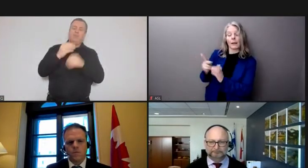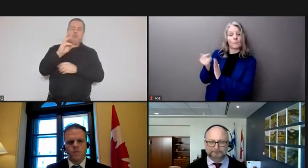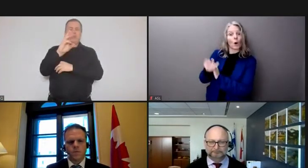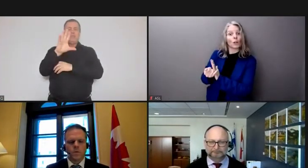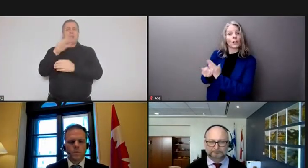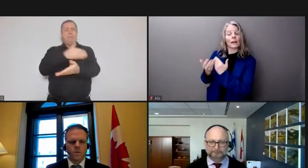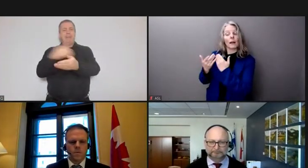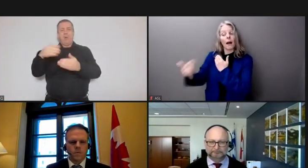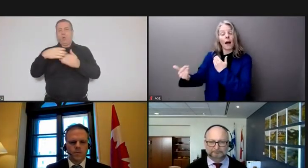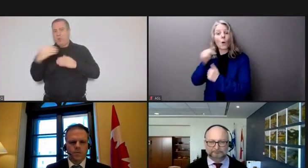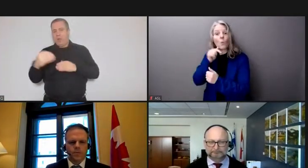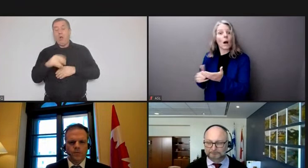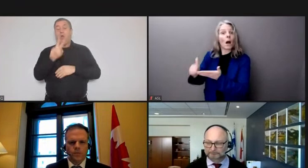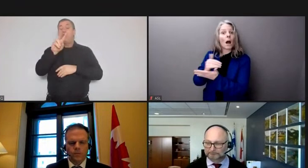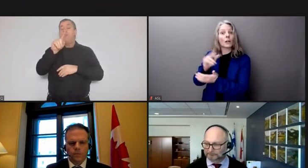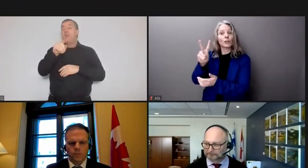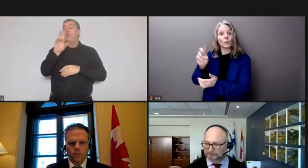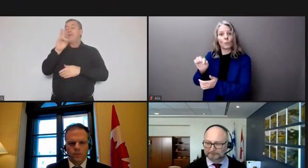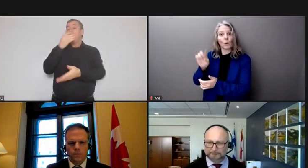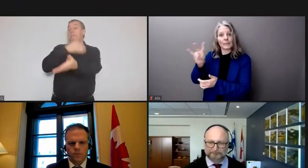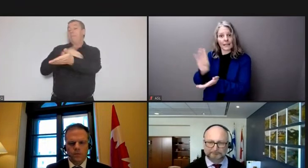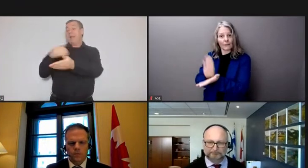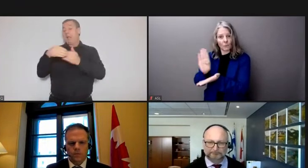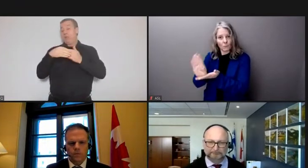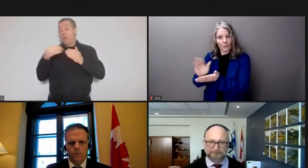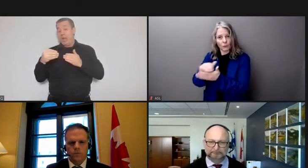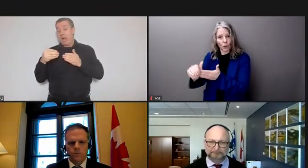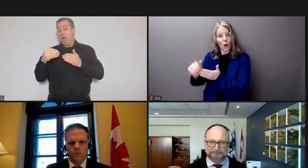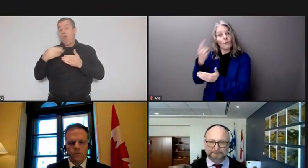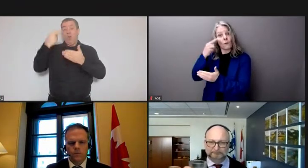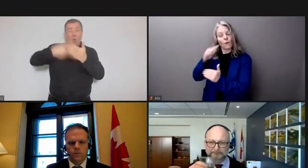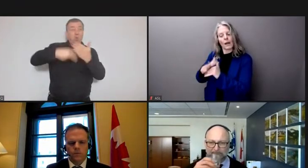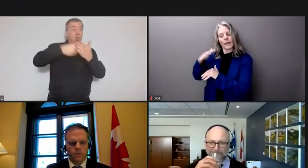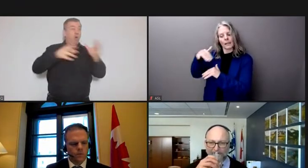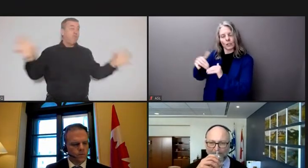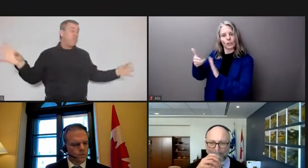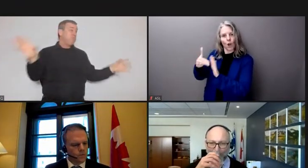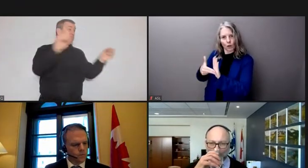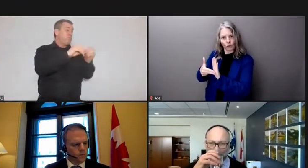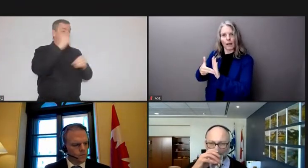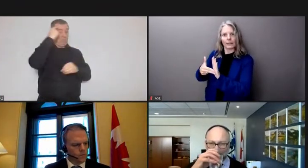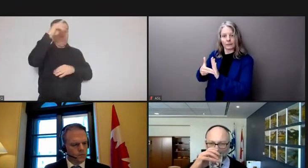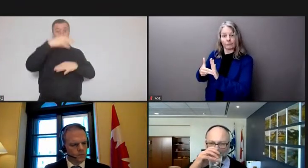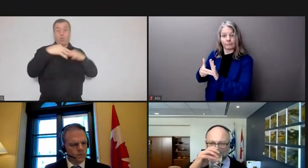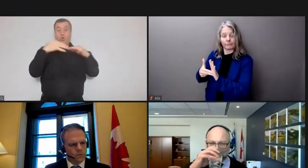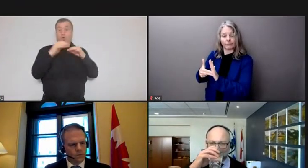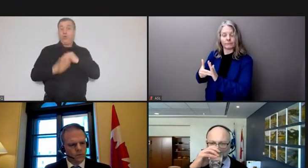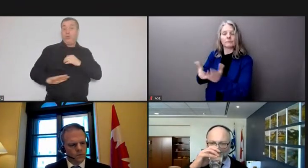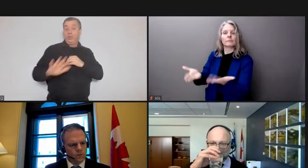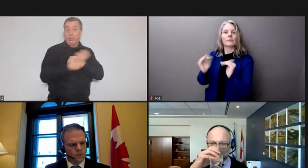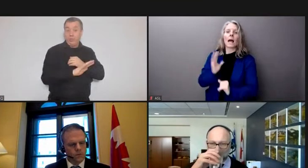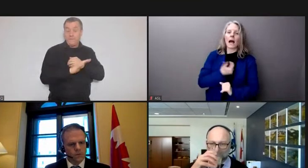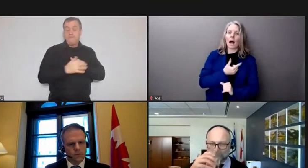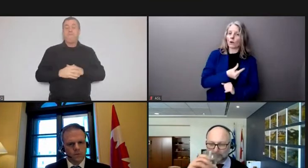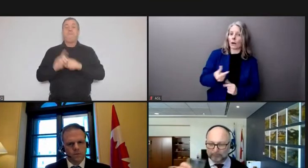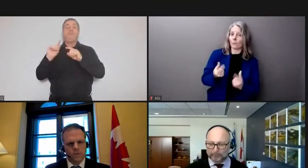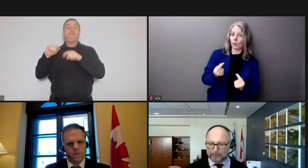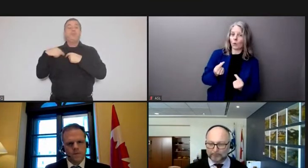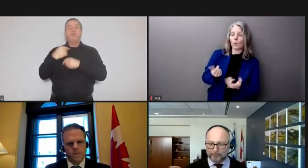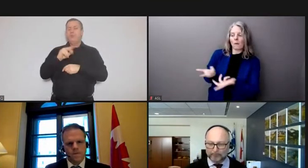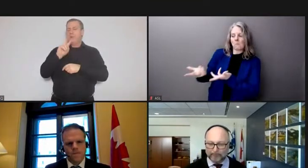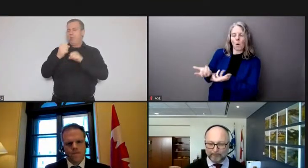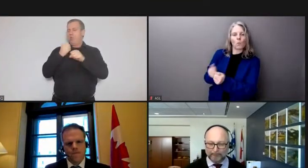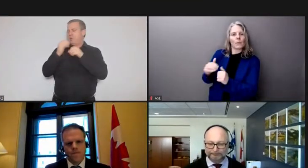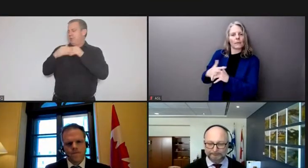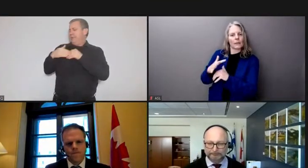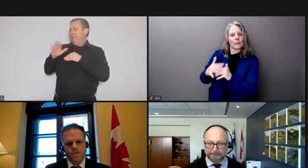.7 billion dollars in indigenous-based contract awards our government has also been working with indigenous communities